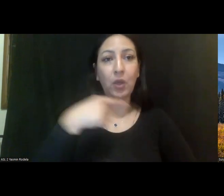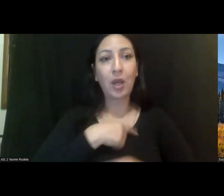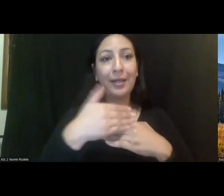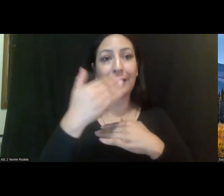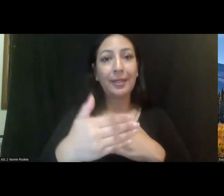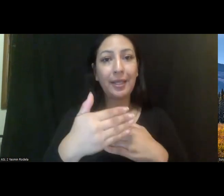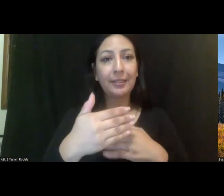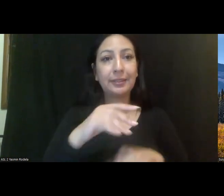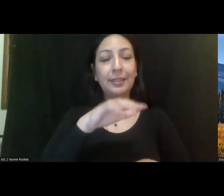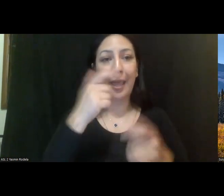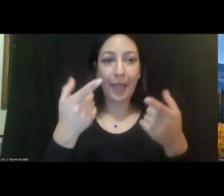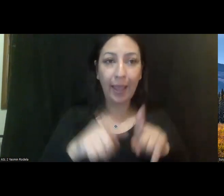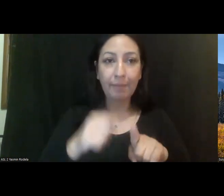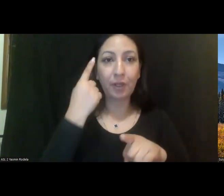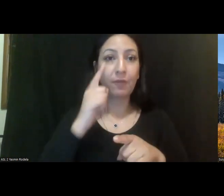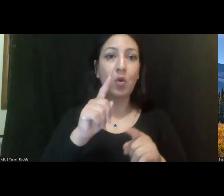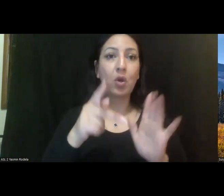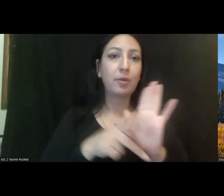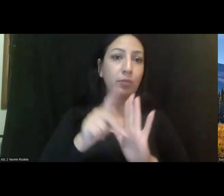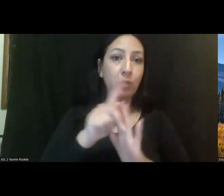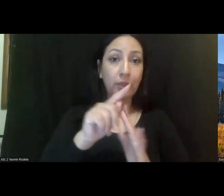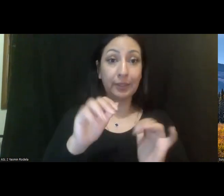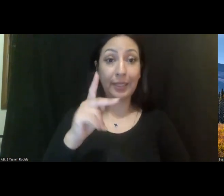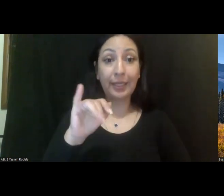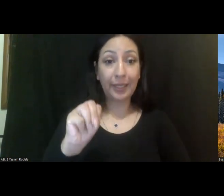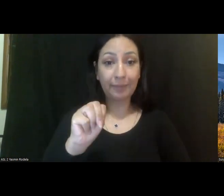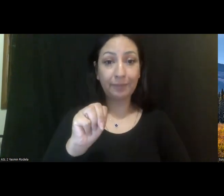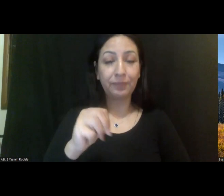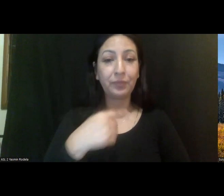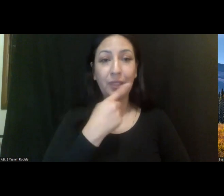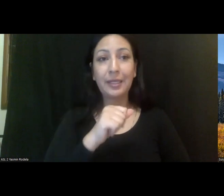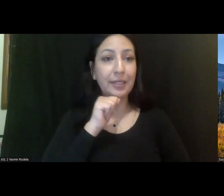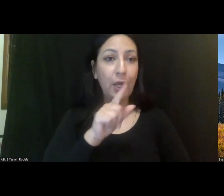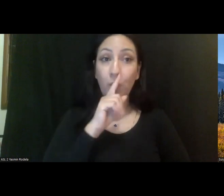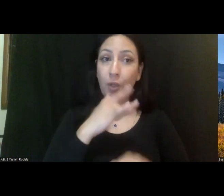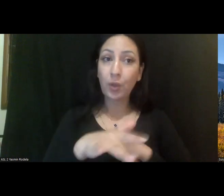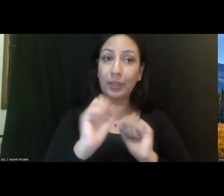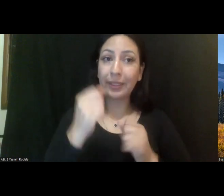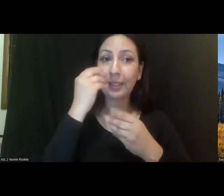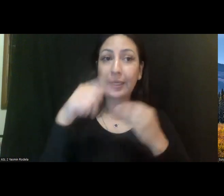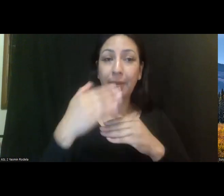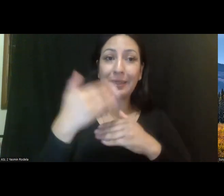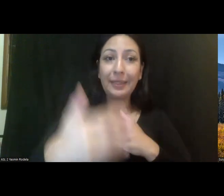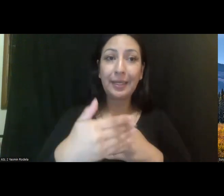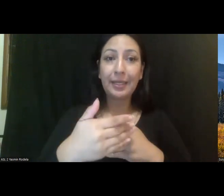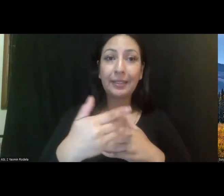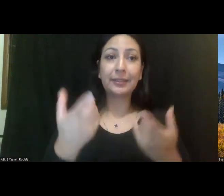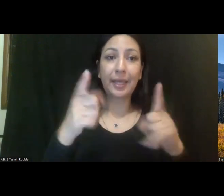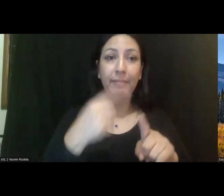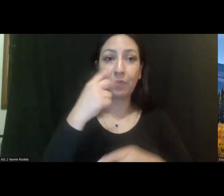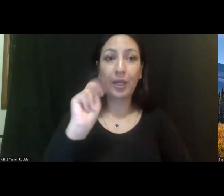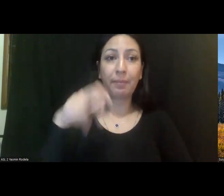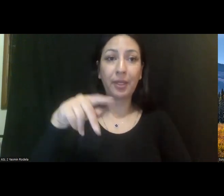round of initiatives. So it is not, you know, as Kim McCoy-Waite said, it is not too early to be thinking about the next round of MPA